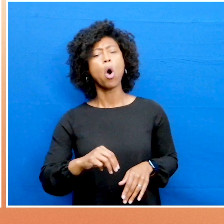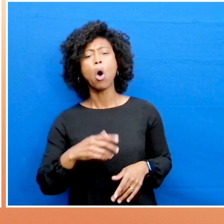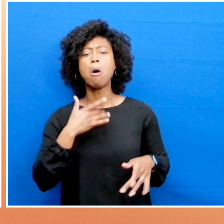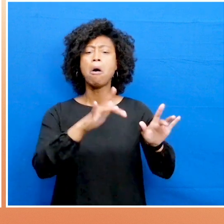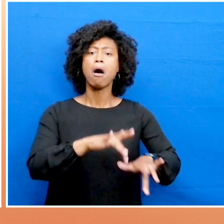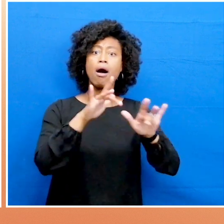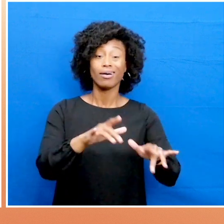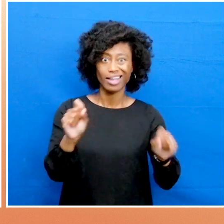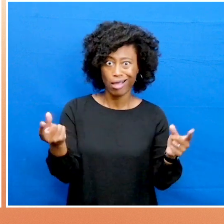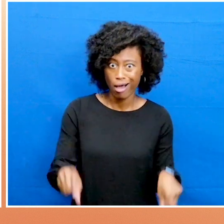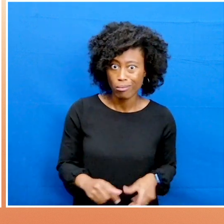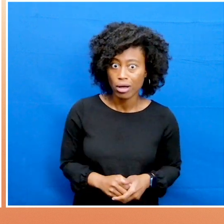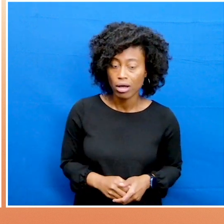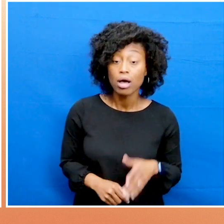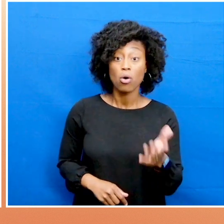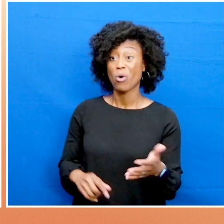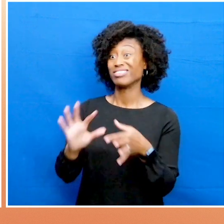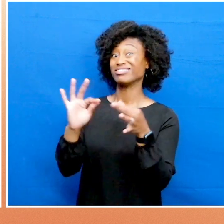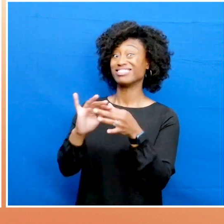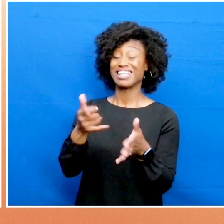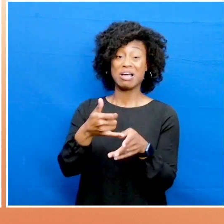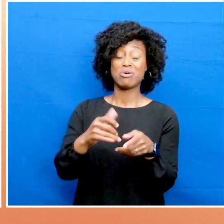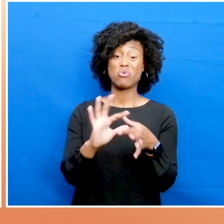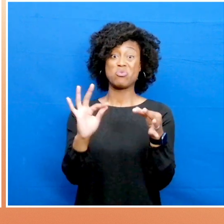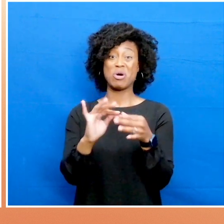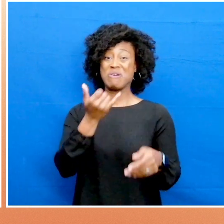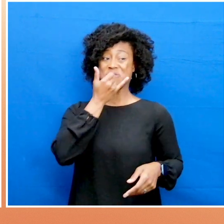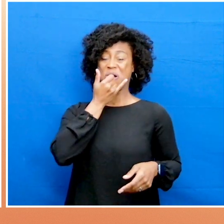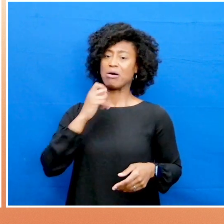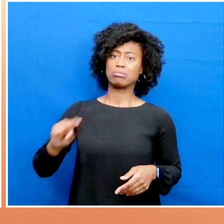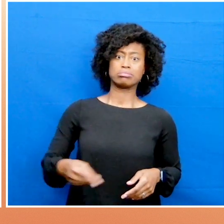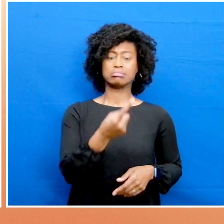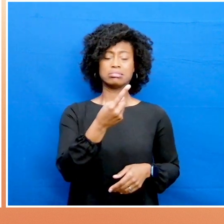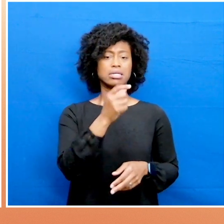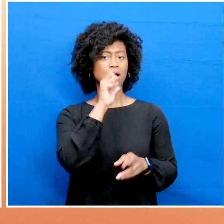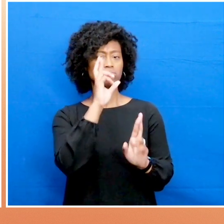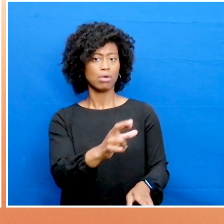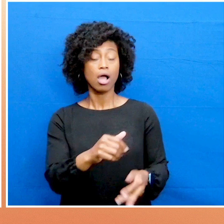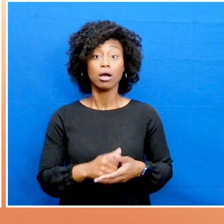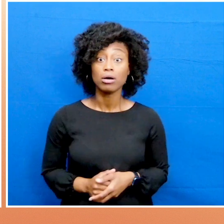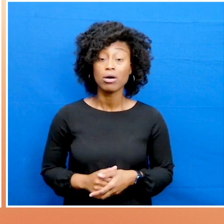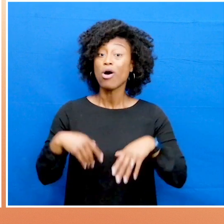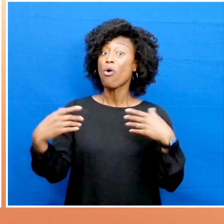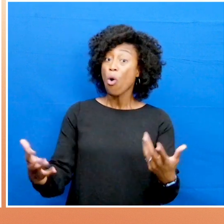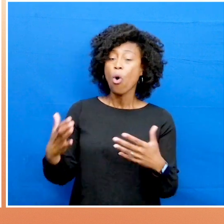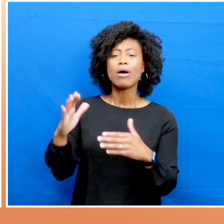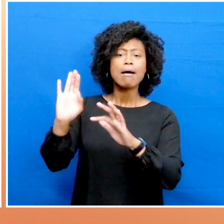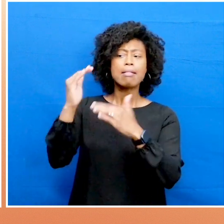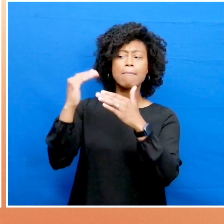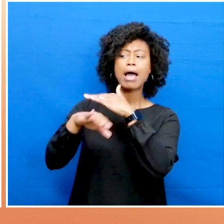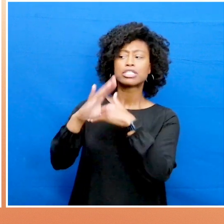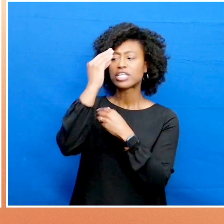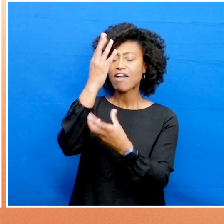It could potentially use derogatory terms. It's also possible for AI to unintentionally limit